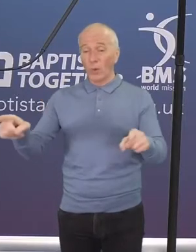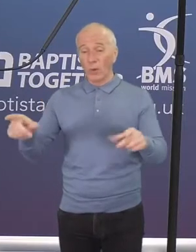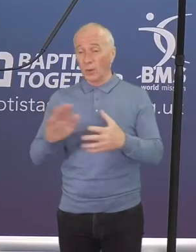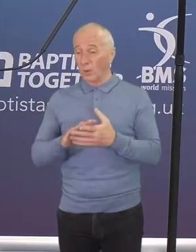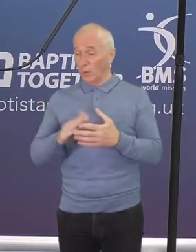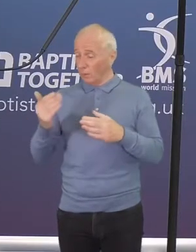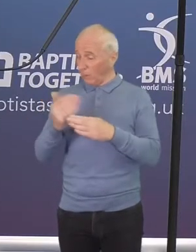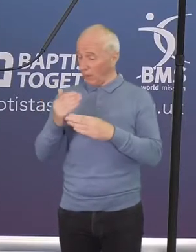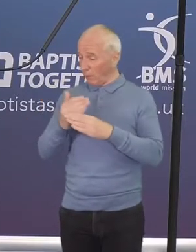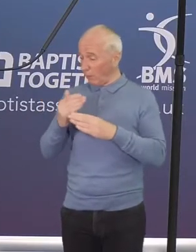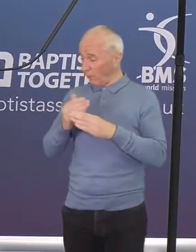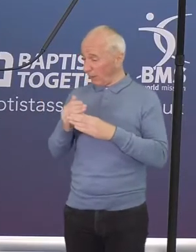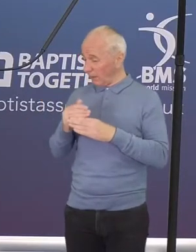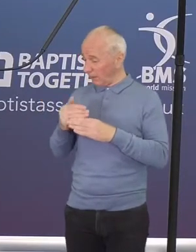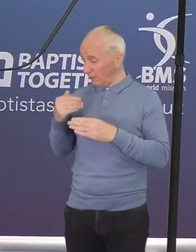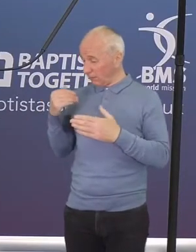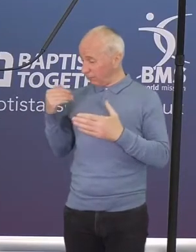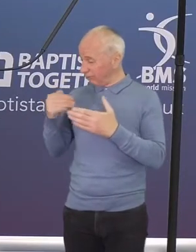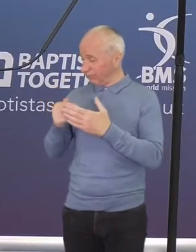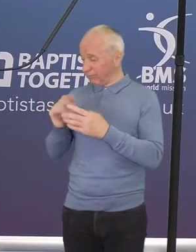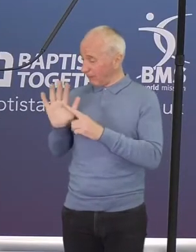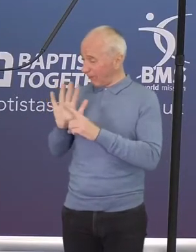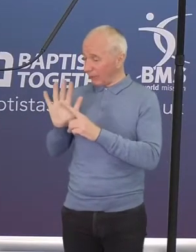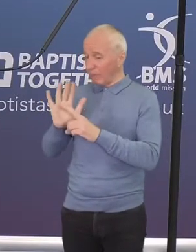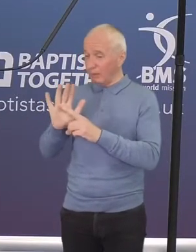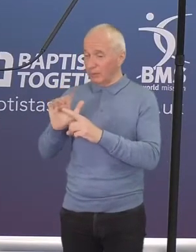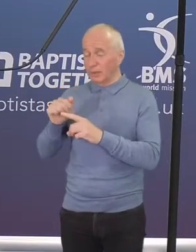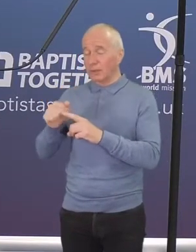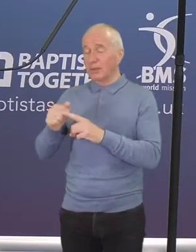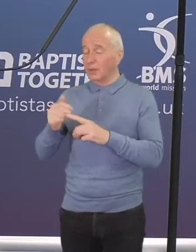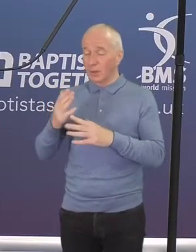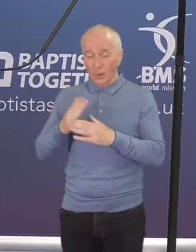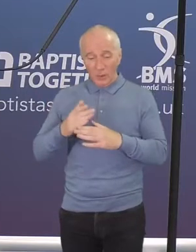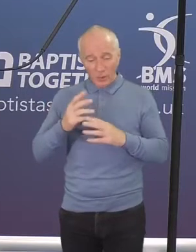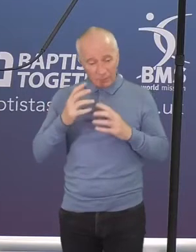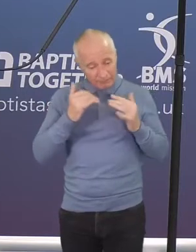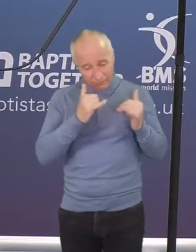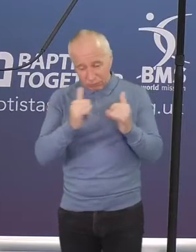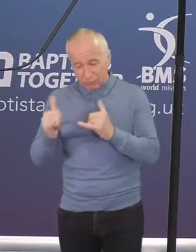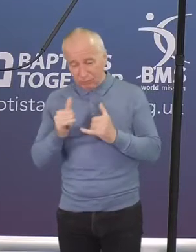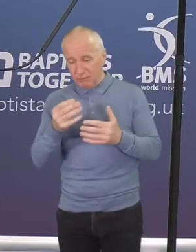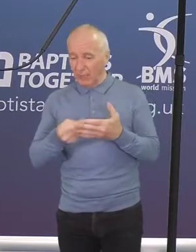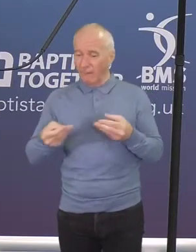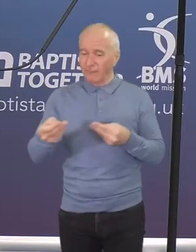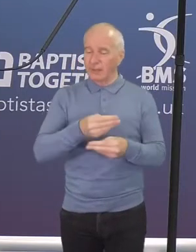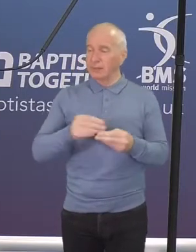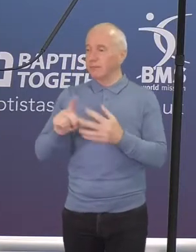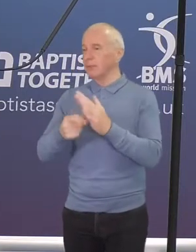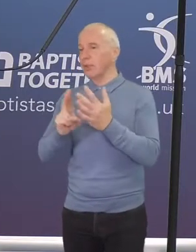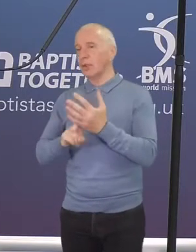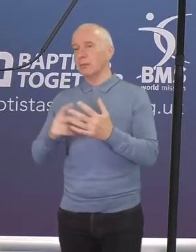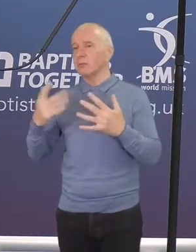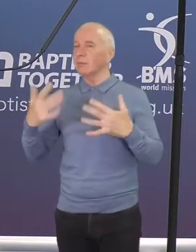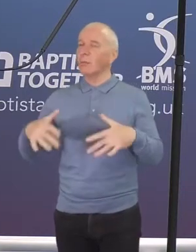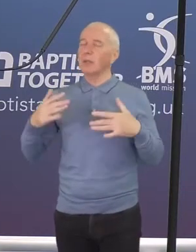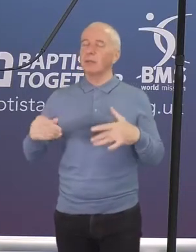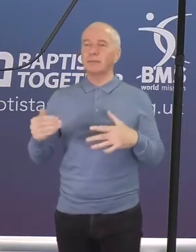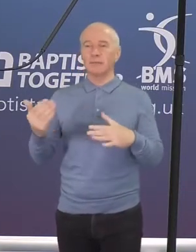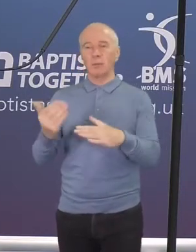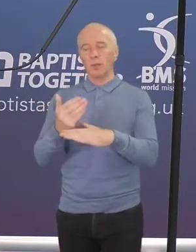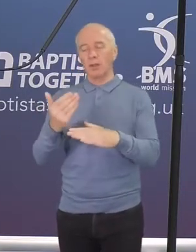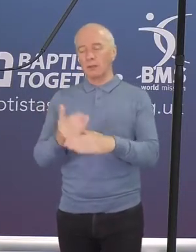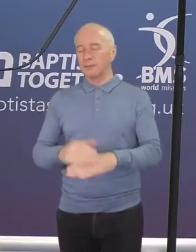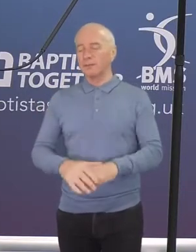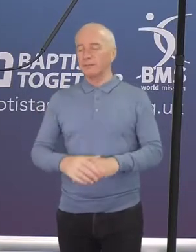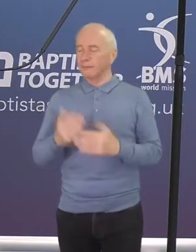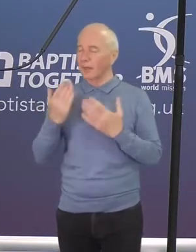behind the scenes in looking after our finances and John, you do an amazing job. Thank you. So we're going to come